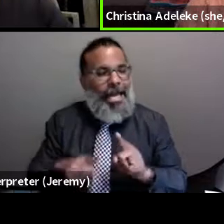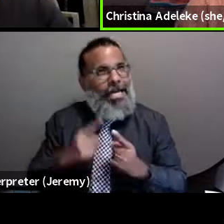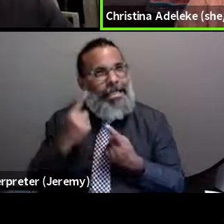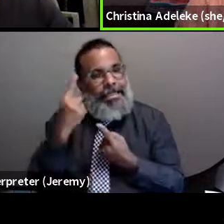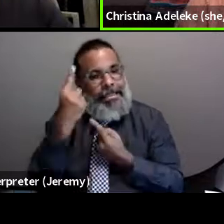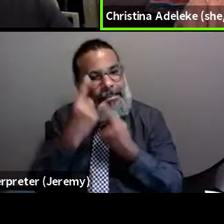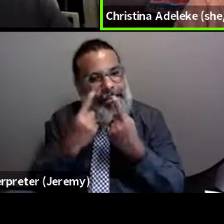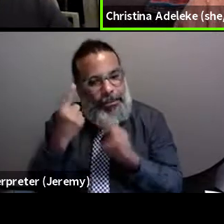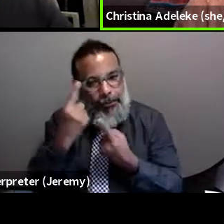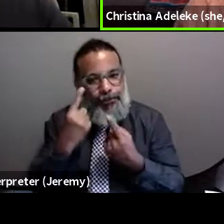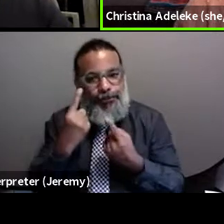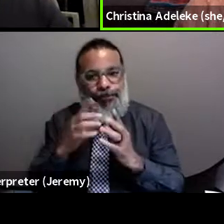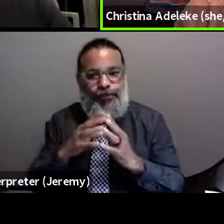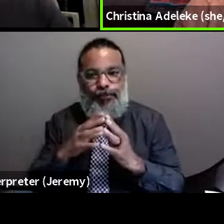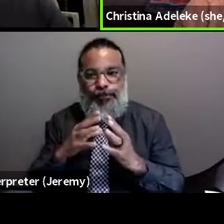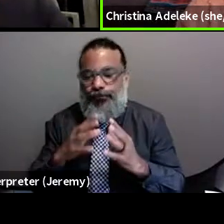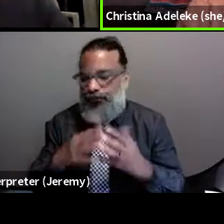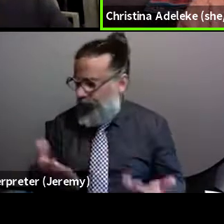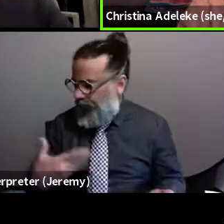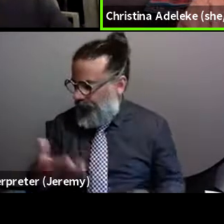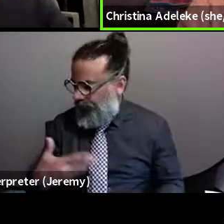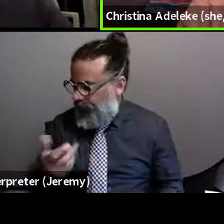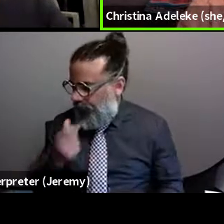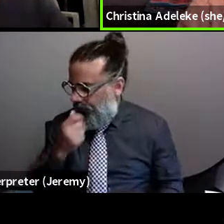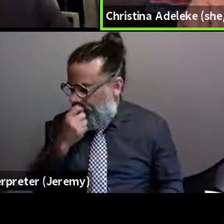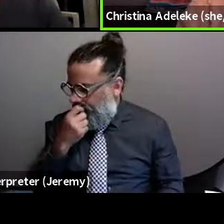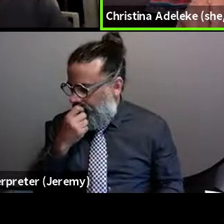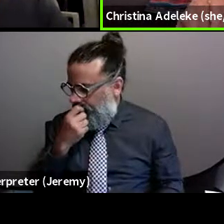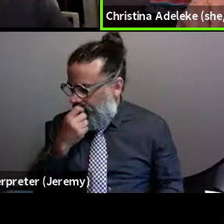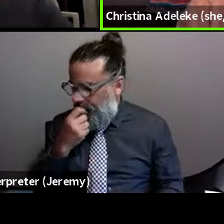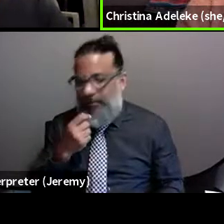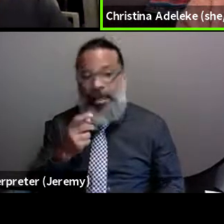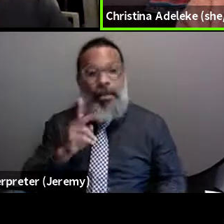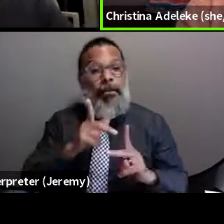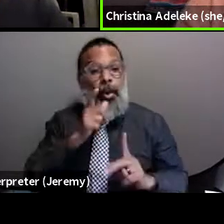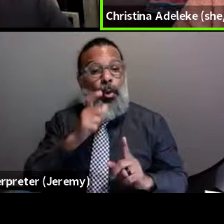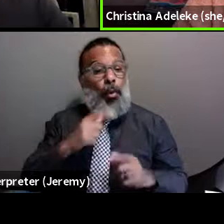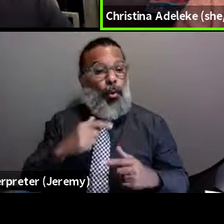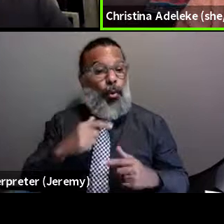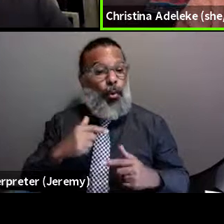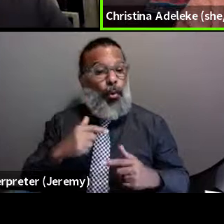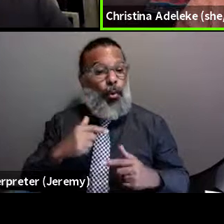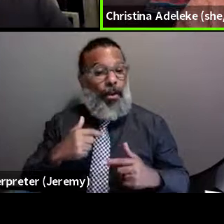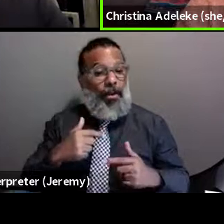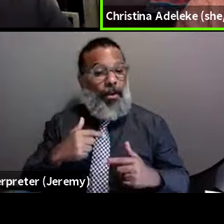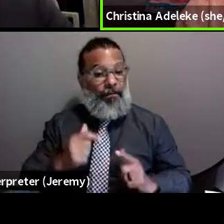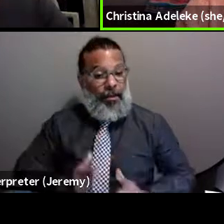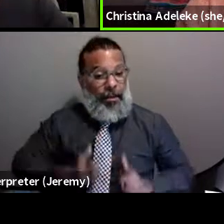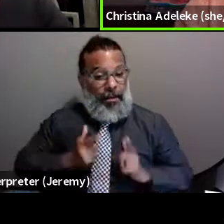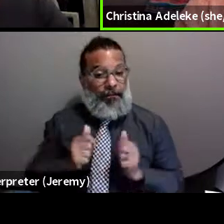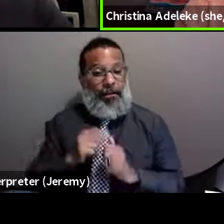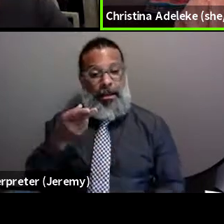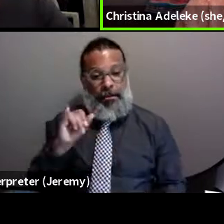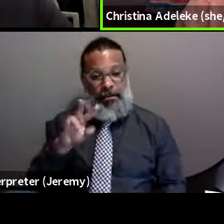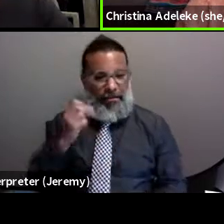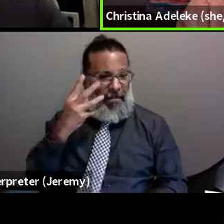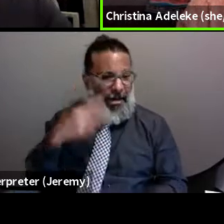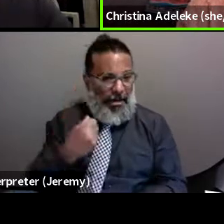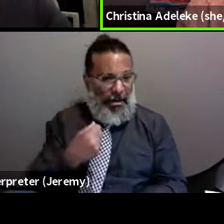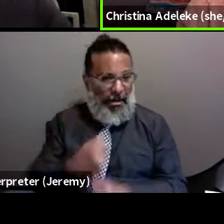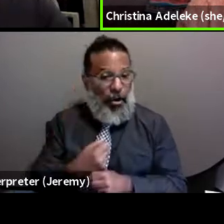you know, people who have been living with HIV for a long time, and the trauma history that that could carry.